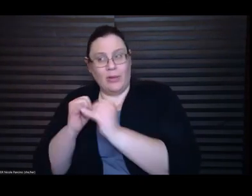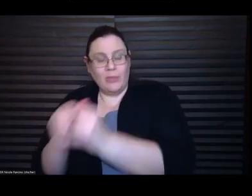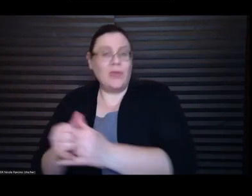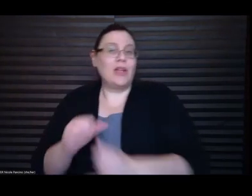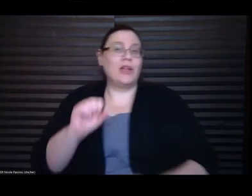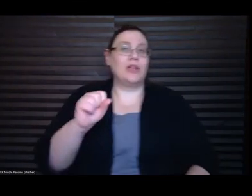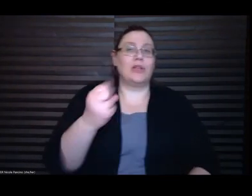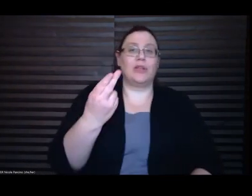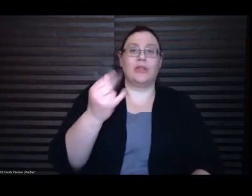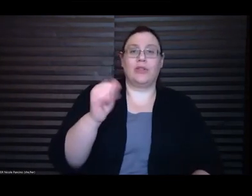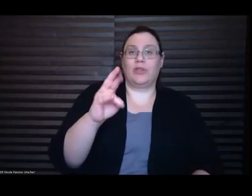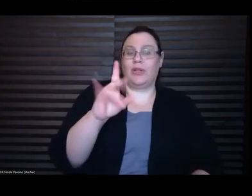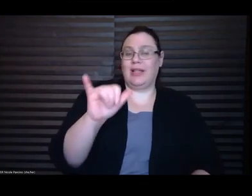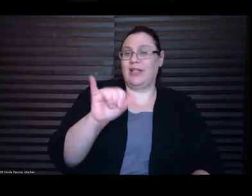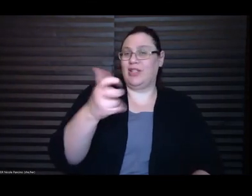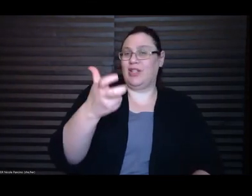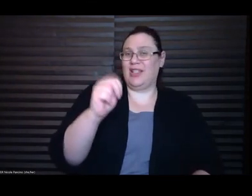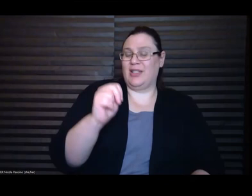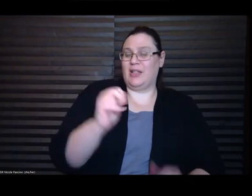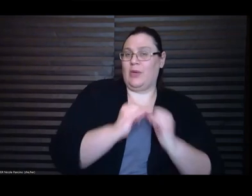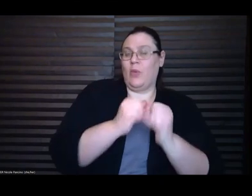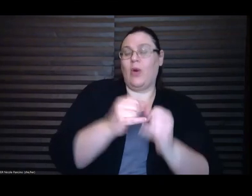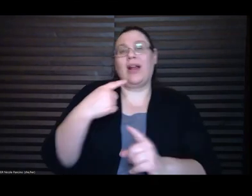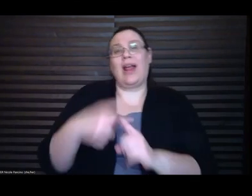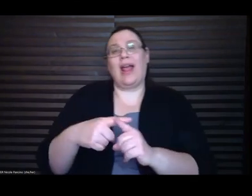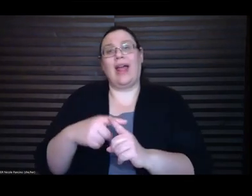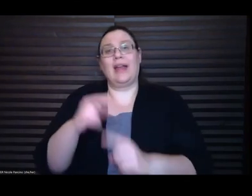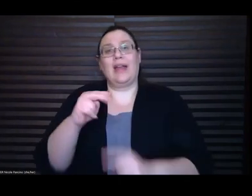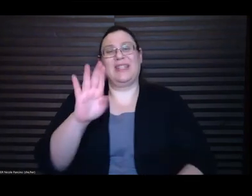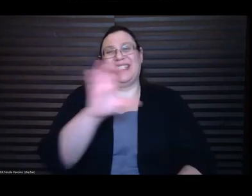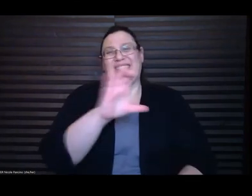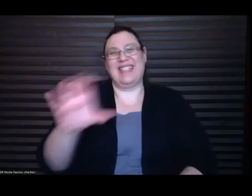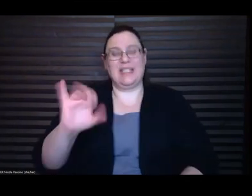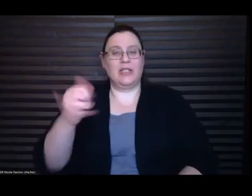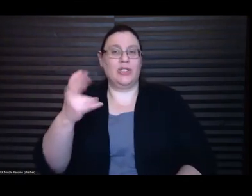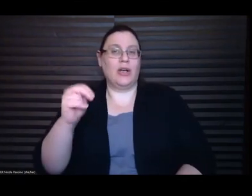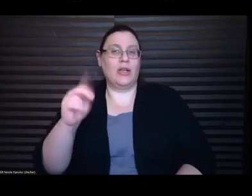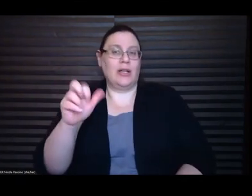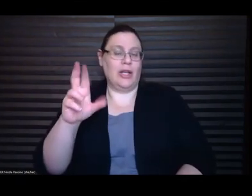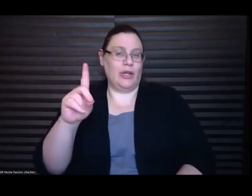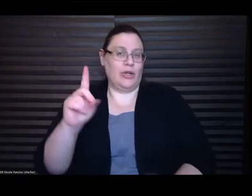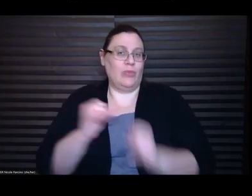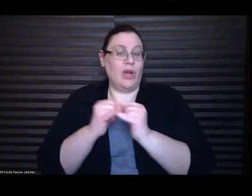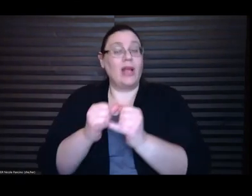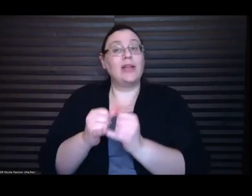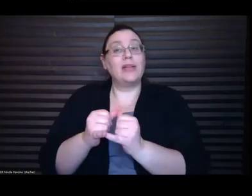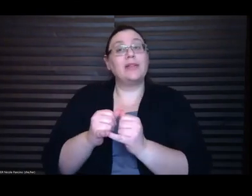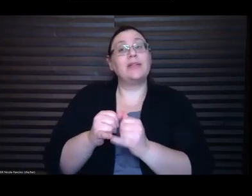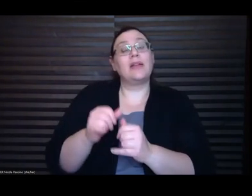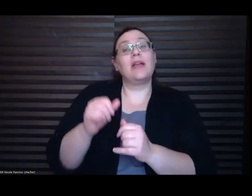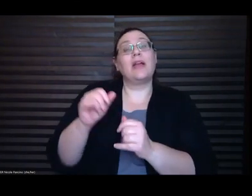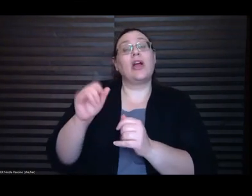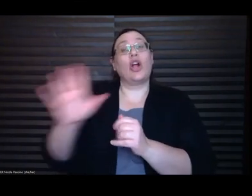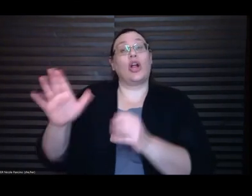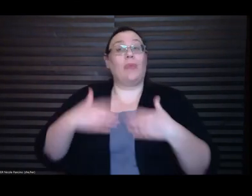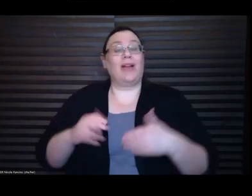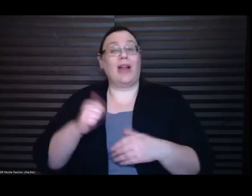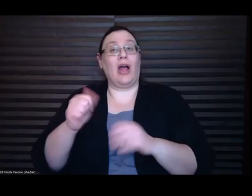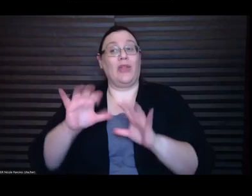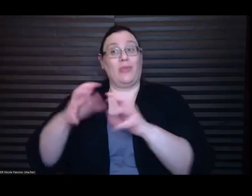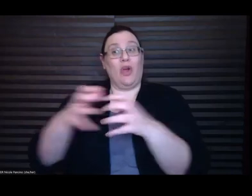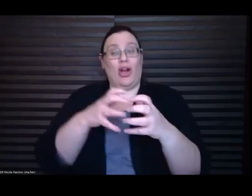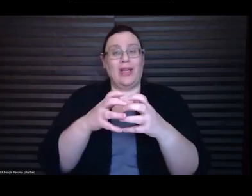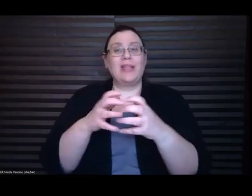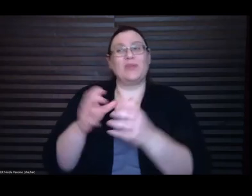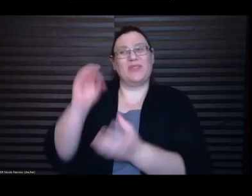In 2018, the New York Times listed her body and other parties as a member of the New Vanguard, one of 15 remarkable books by women that are shaping the